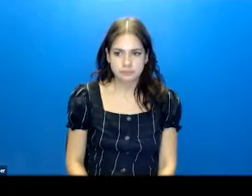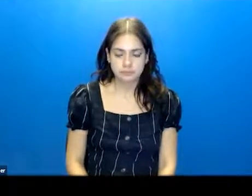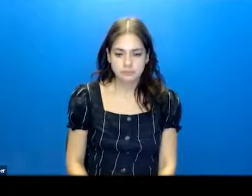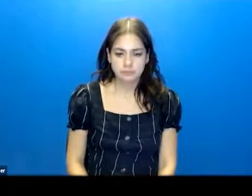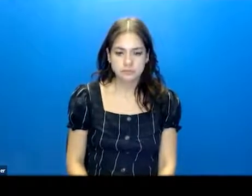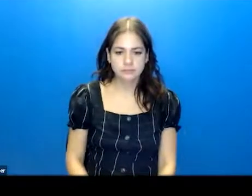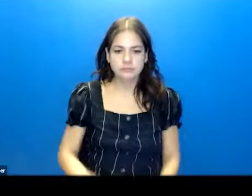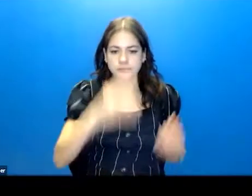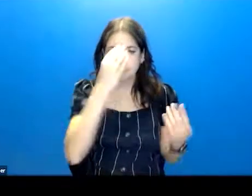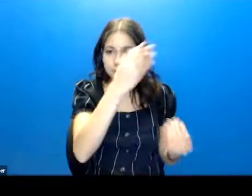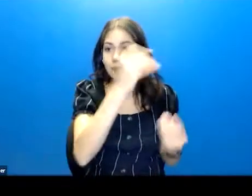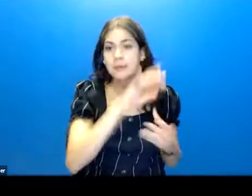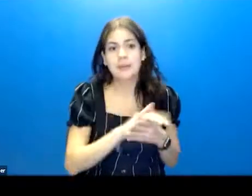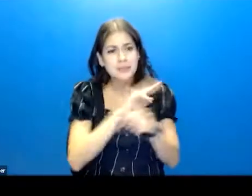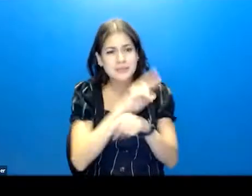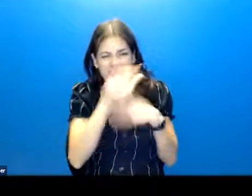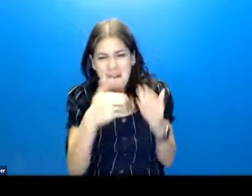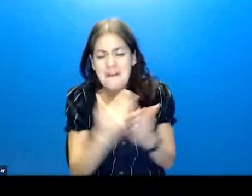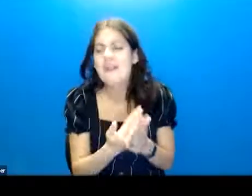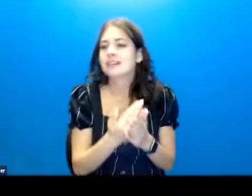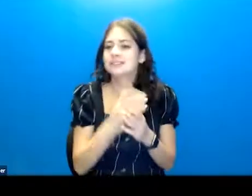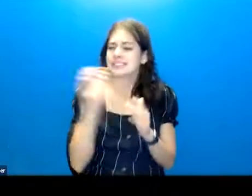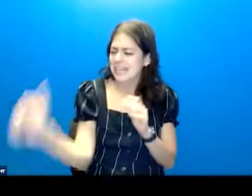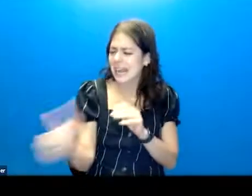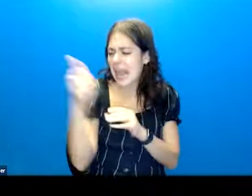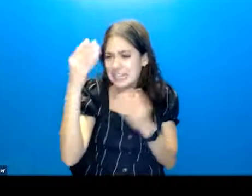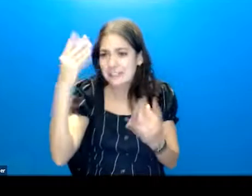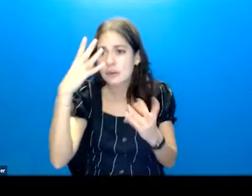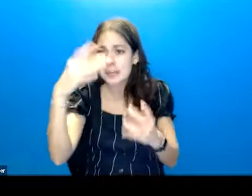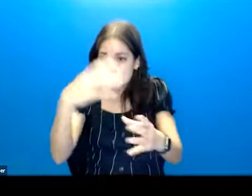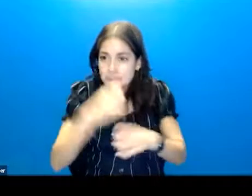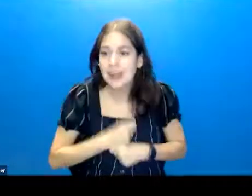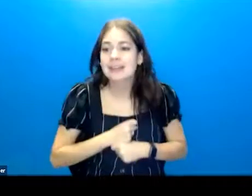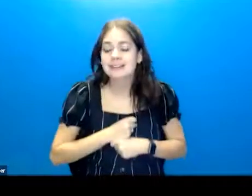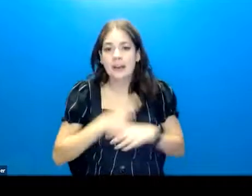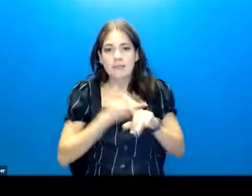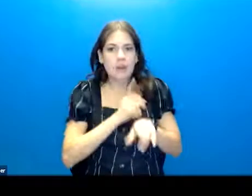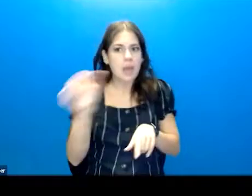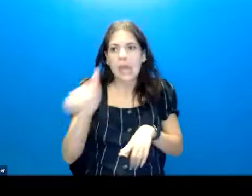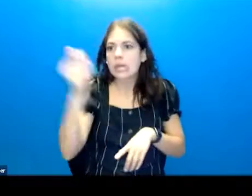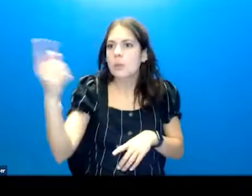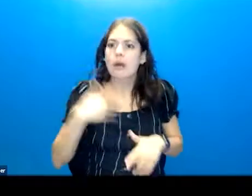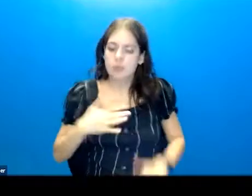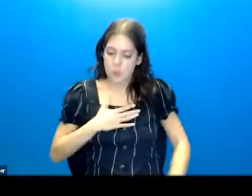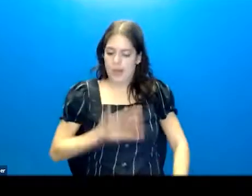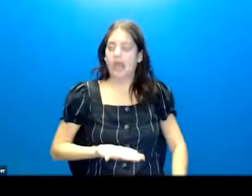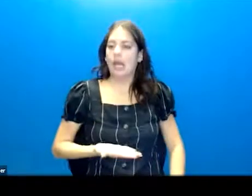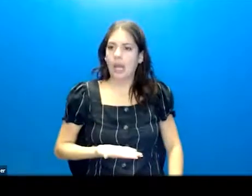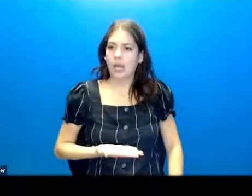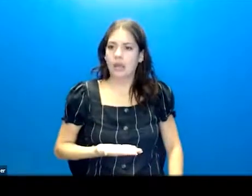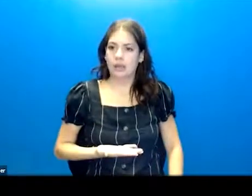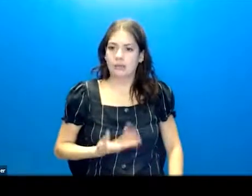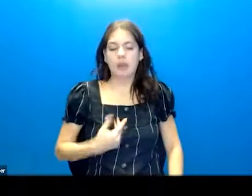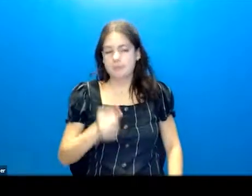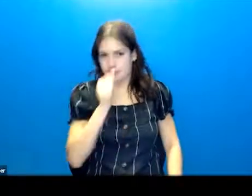Information. Use it all. Any information you get from anybody who's willing to tell it to you. Please don't break